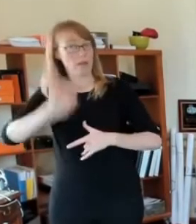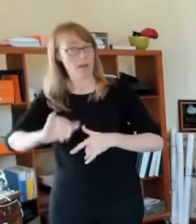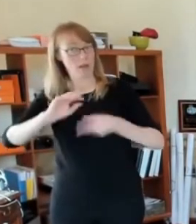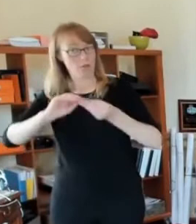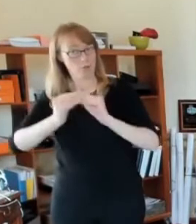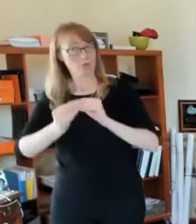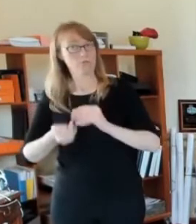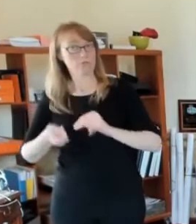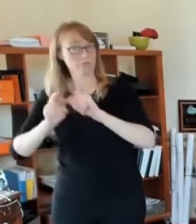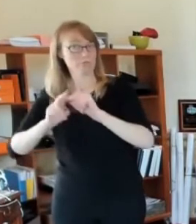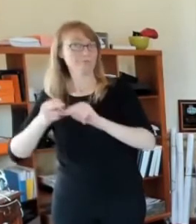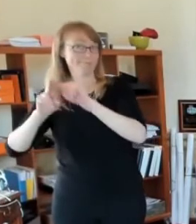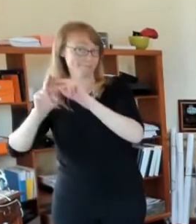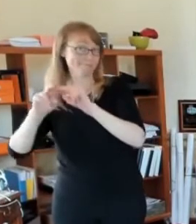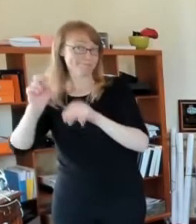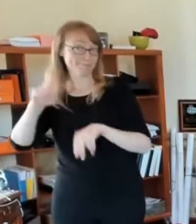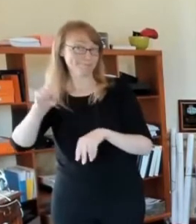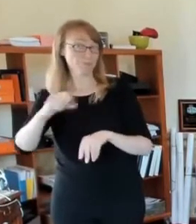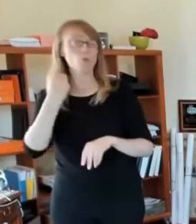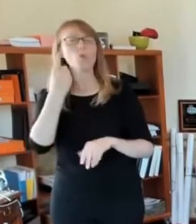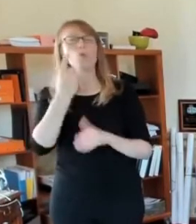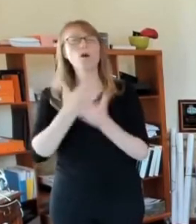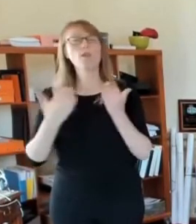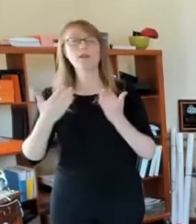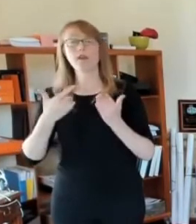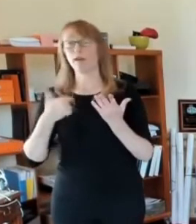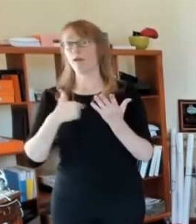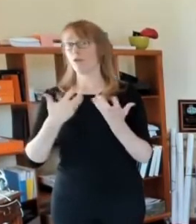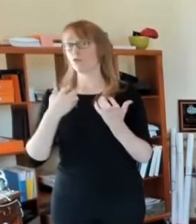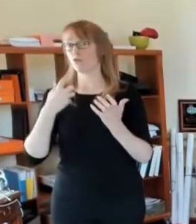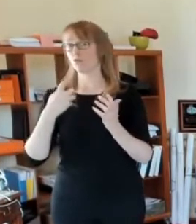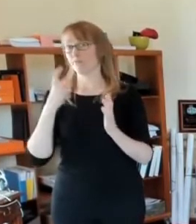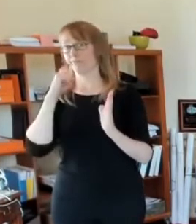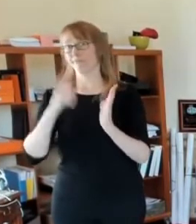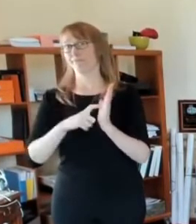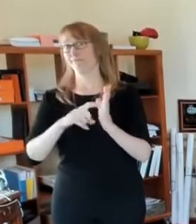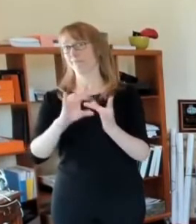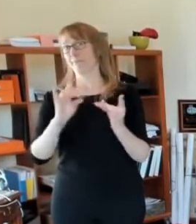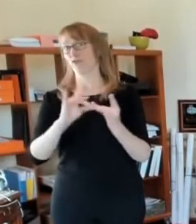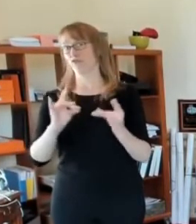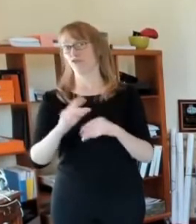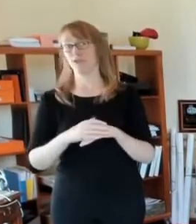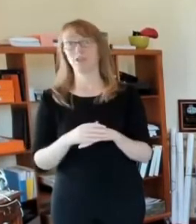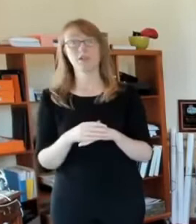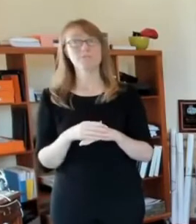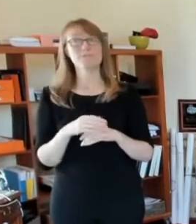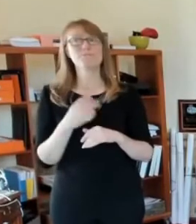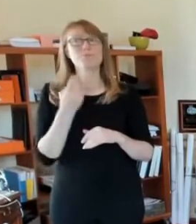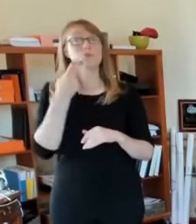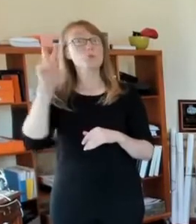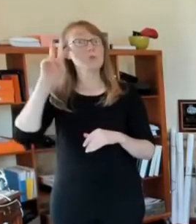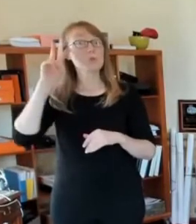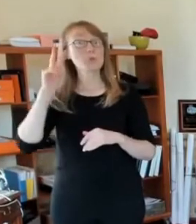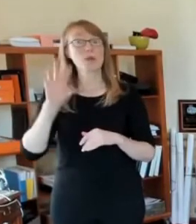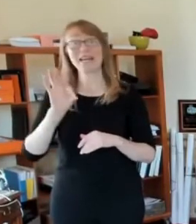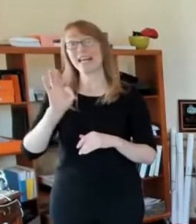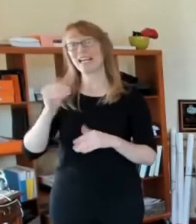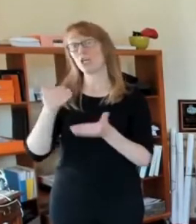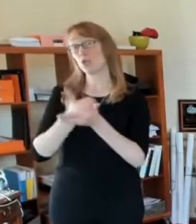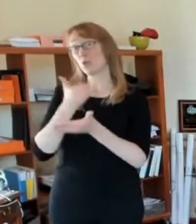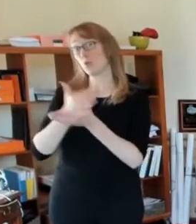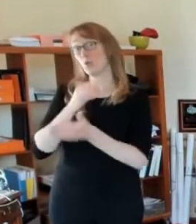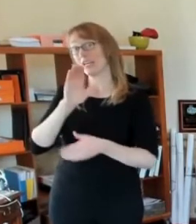out to you. The, on the, uh, day before yesterday, when we had 90 new cases, Dr. Eccles said